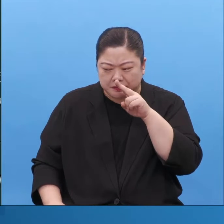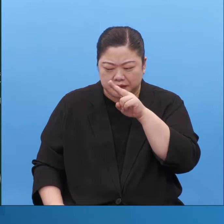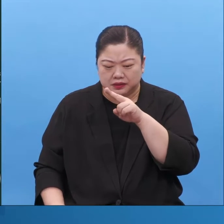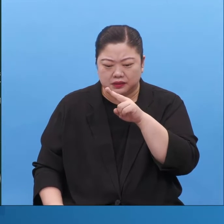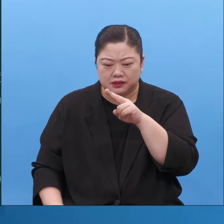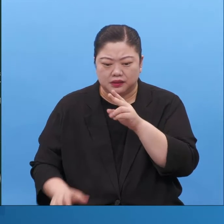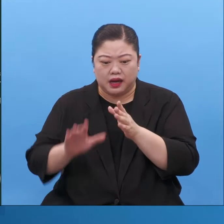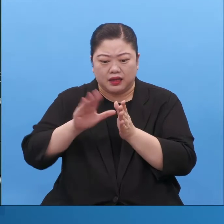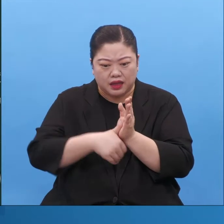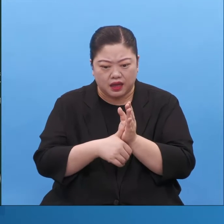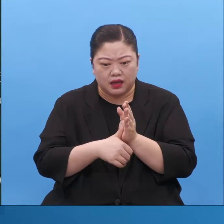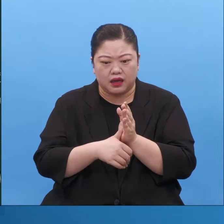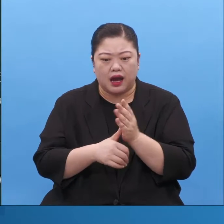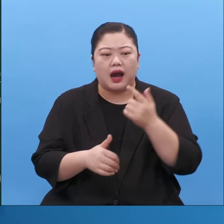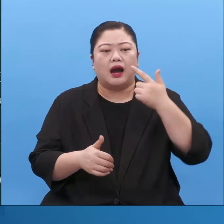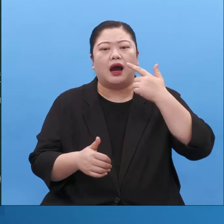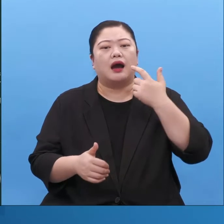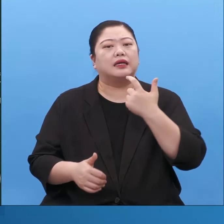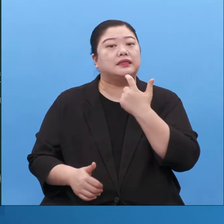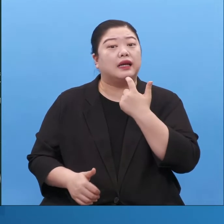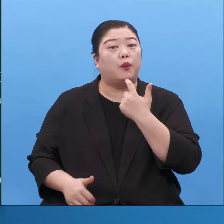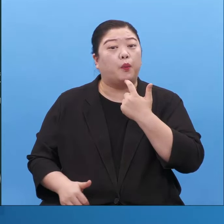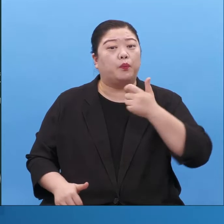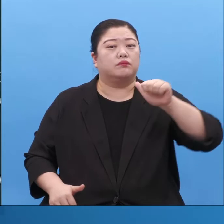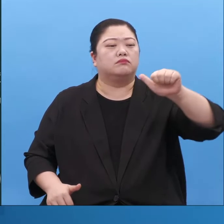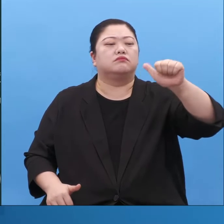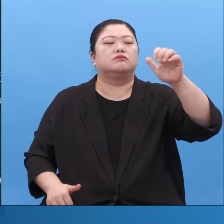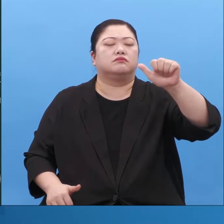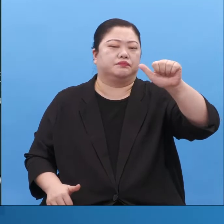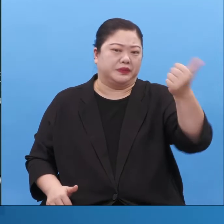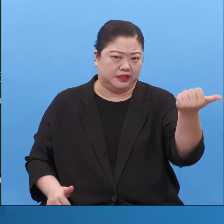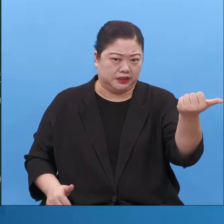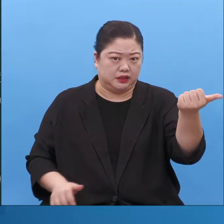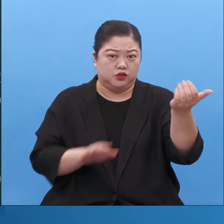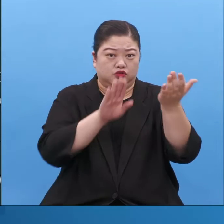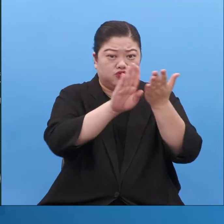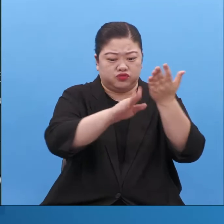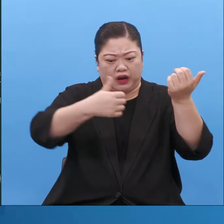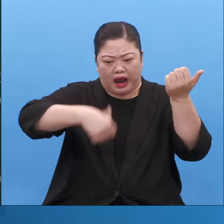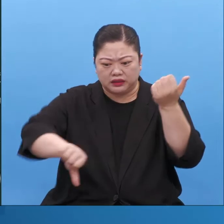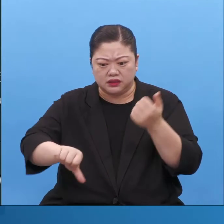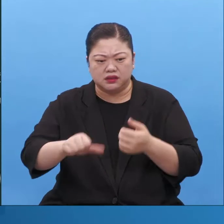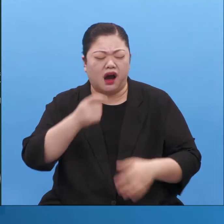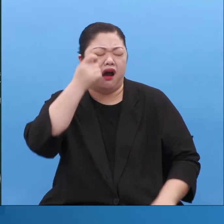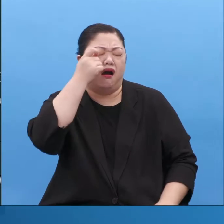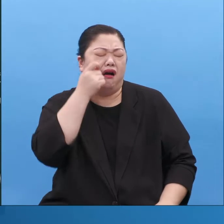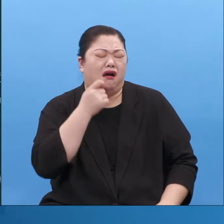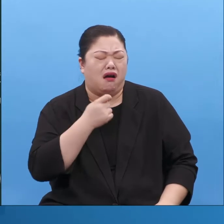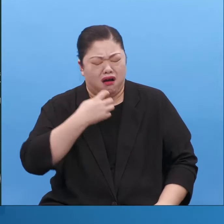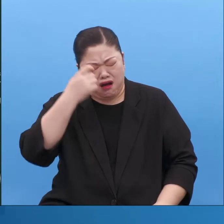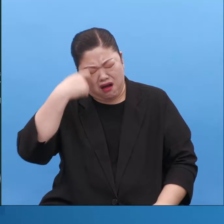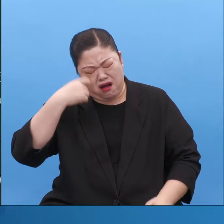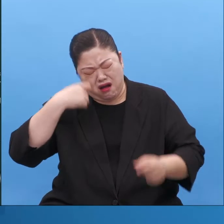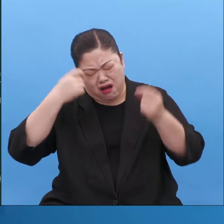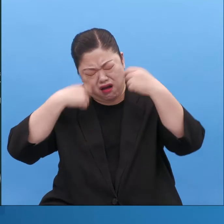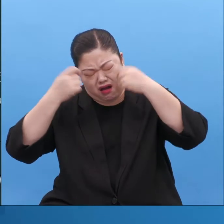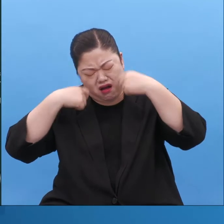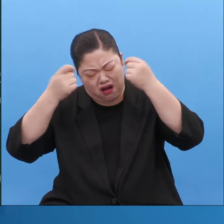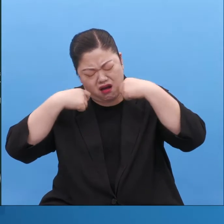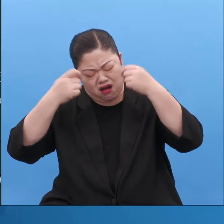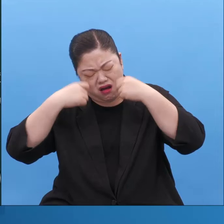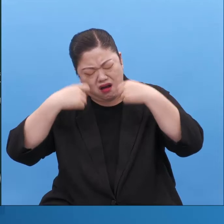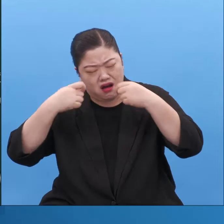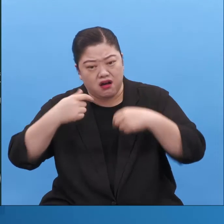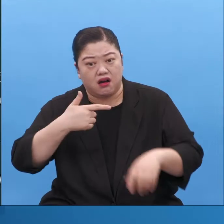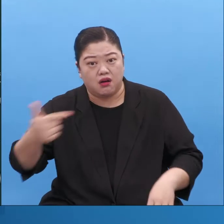That after Jacob died his brothers thought that they were really in trouble because when Jacob died Joseph lamented so much that his brothers looked at him and said oh this is not your average event.